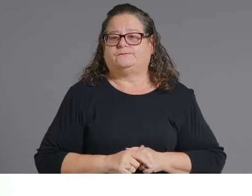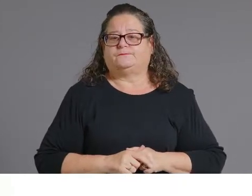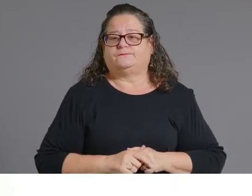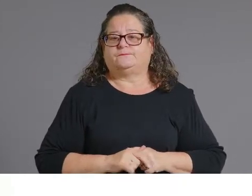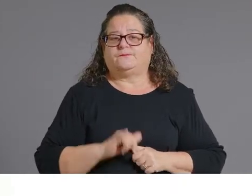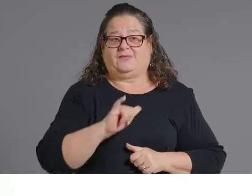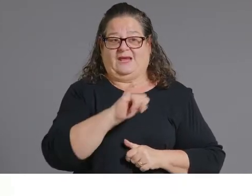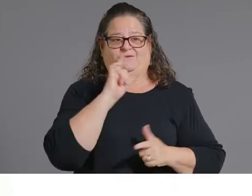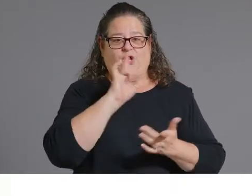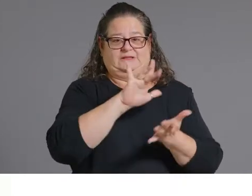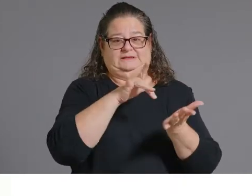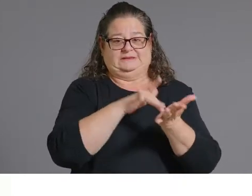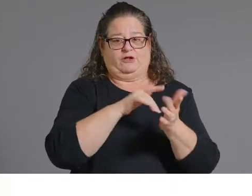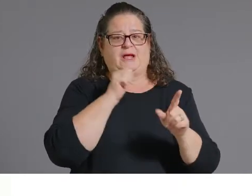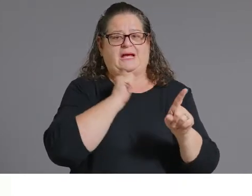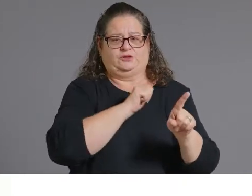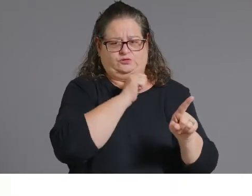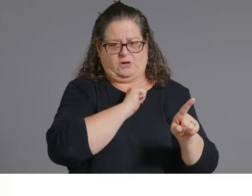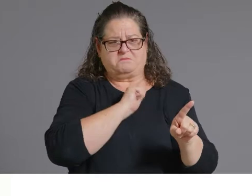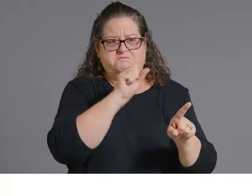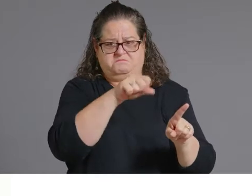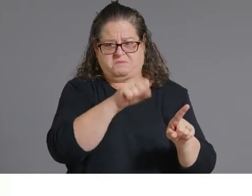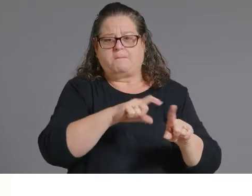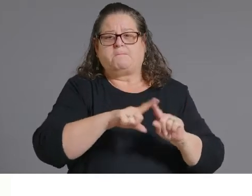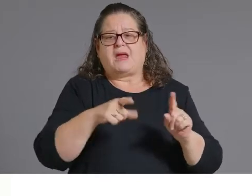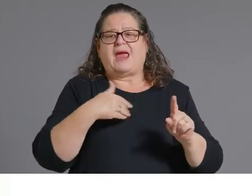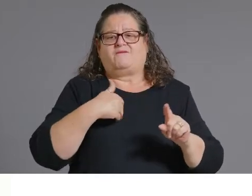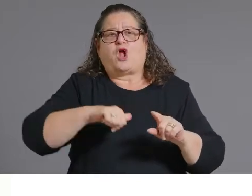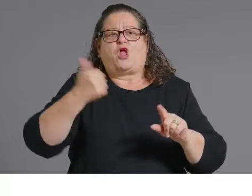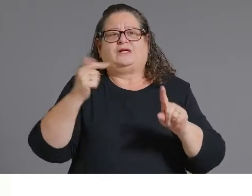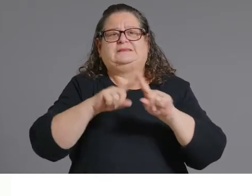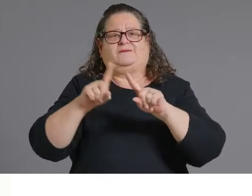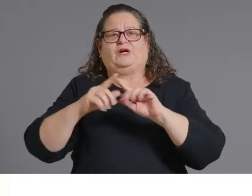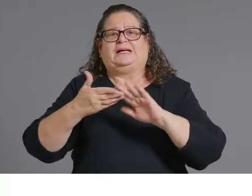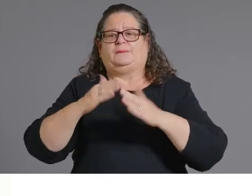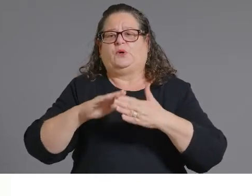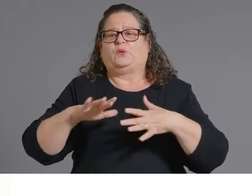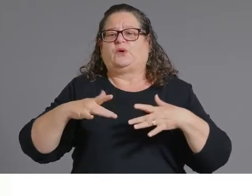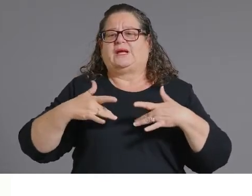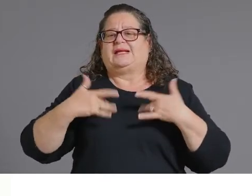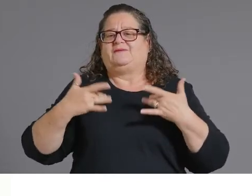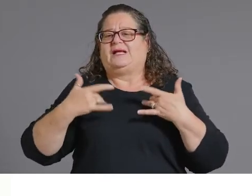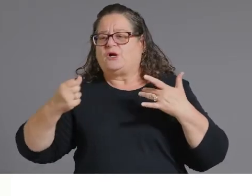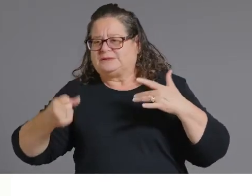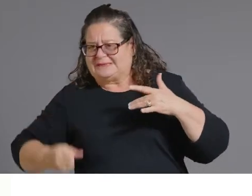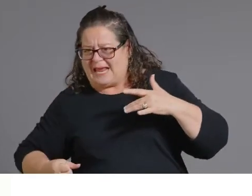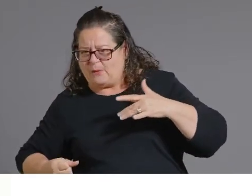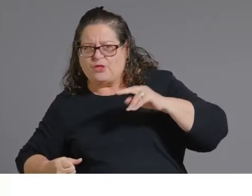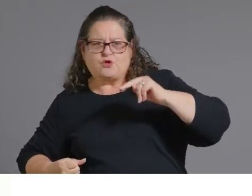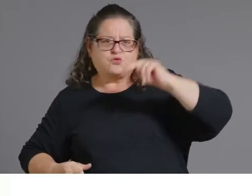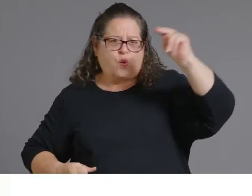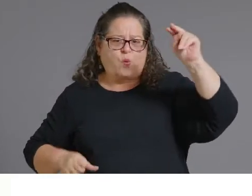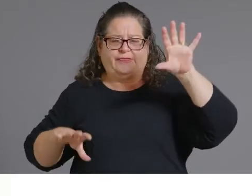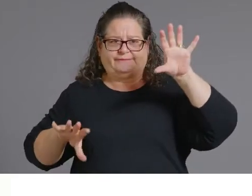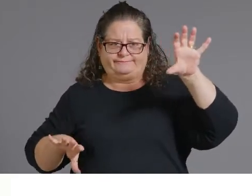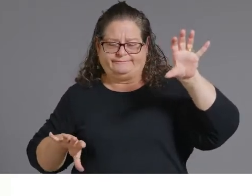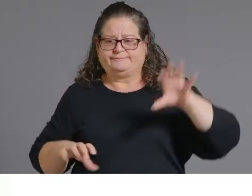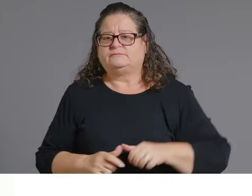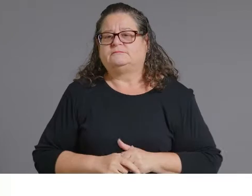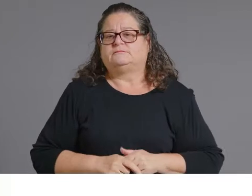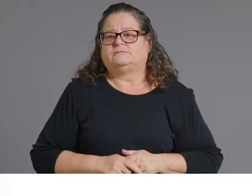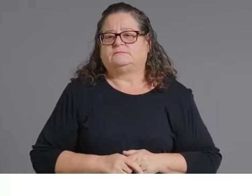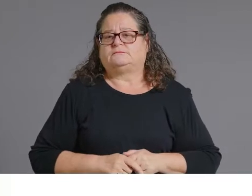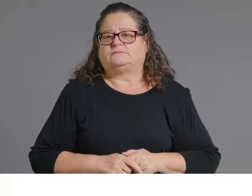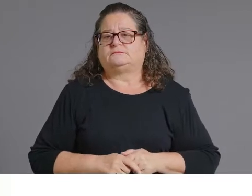-based vaccination events in our southern and northern counties as well. And so the University